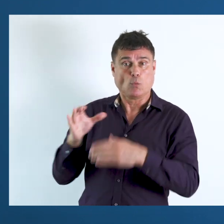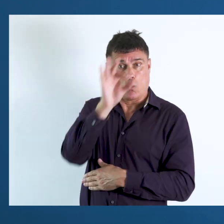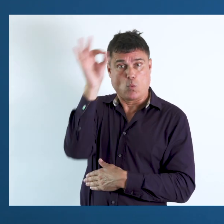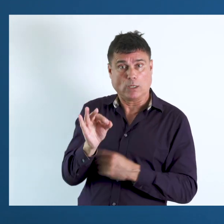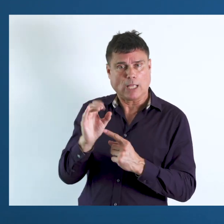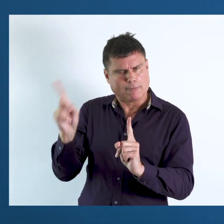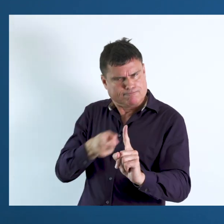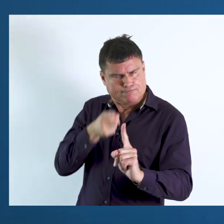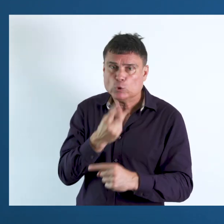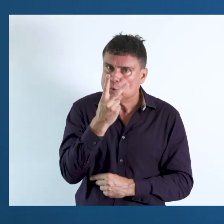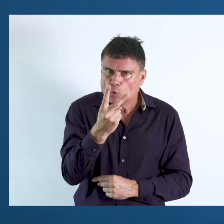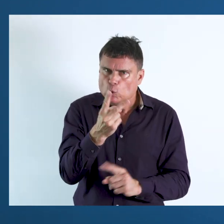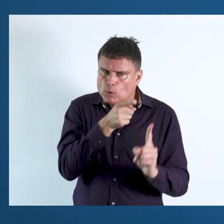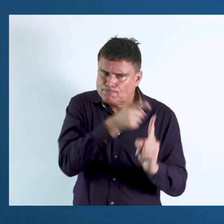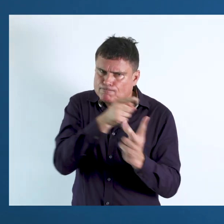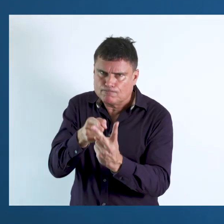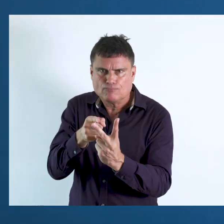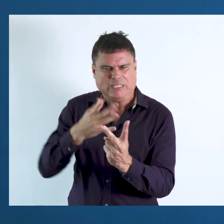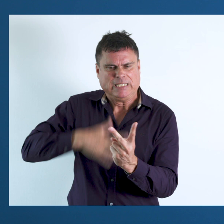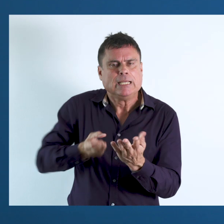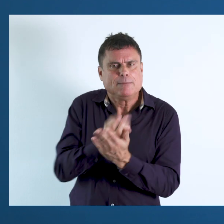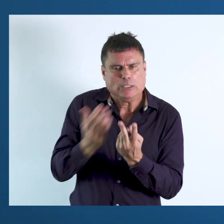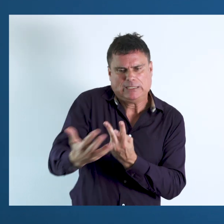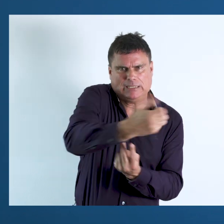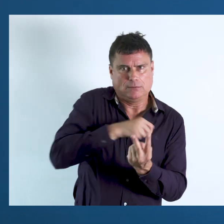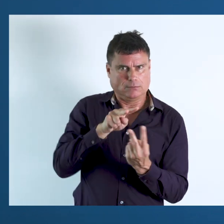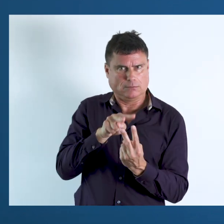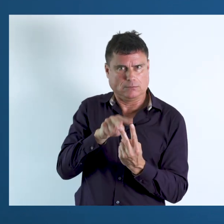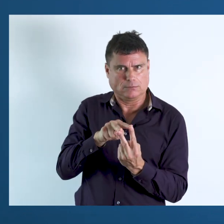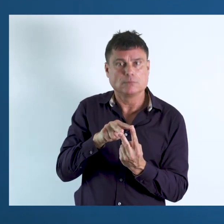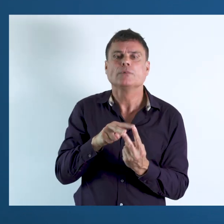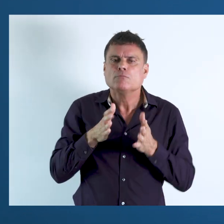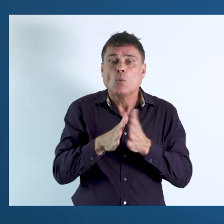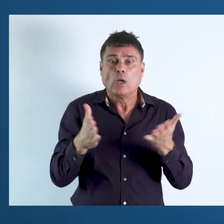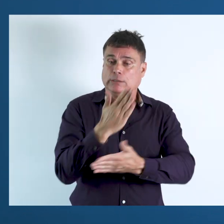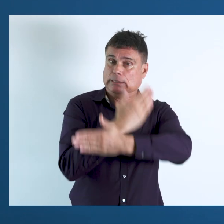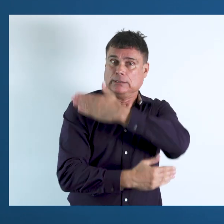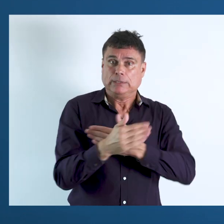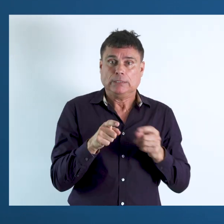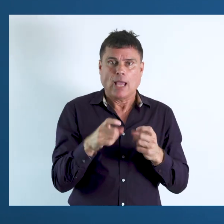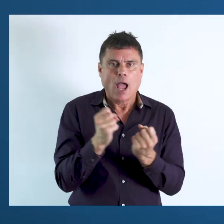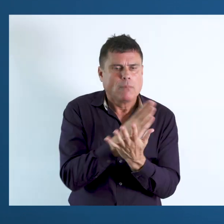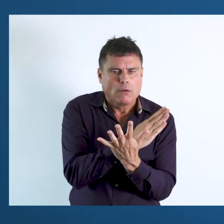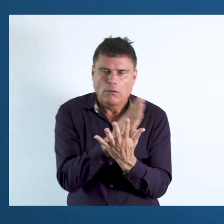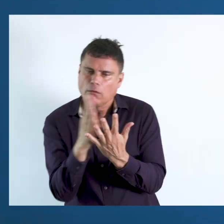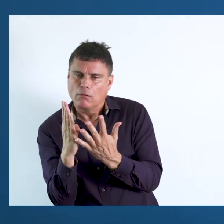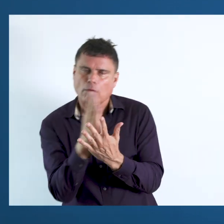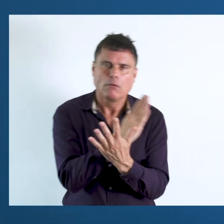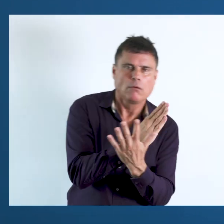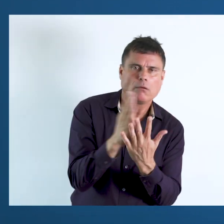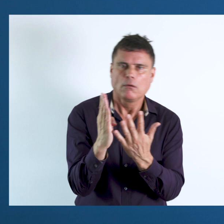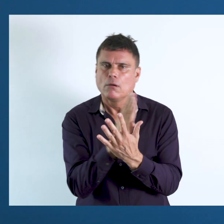The Washington Group questions fulfill two specific data needs. We can describe disability